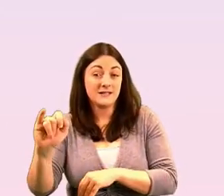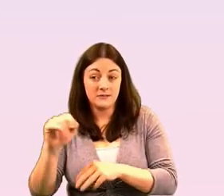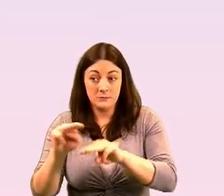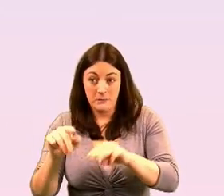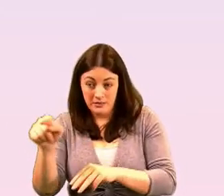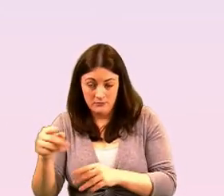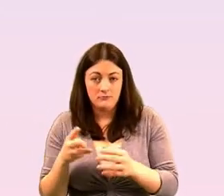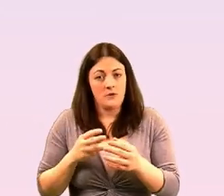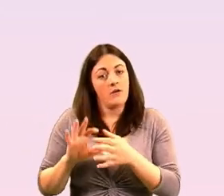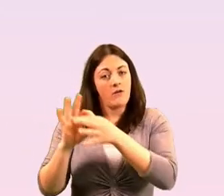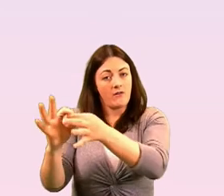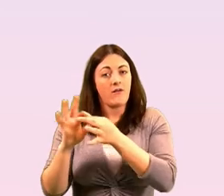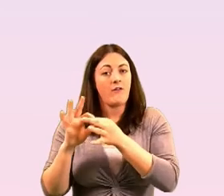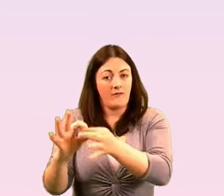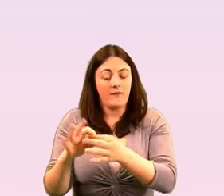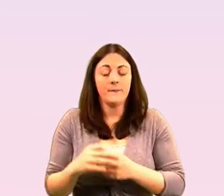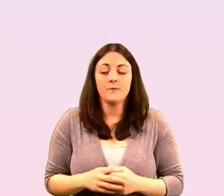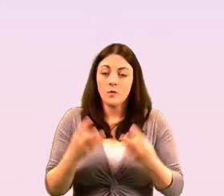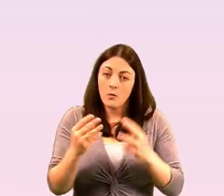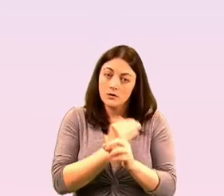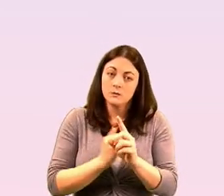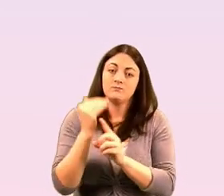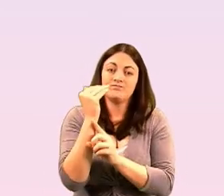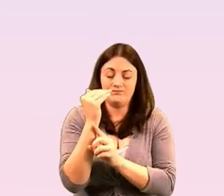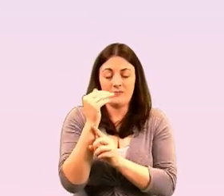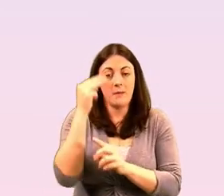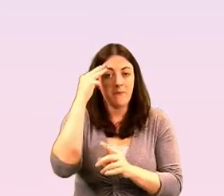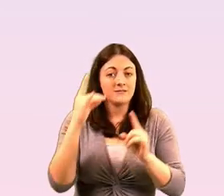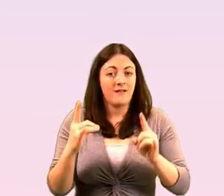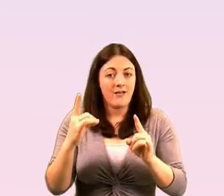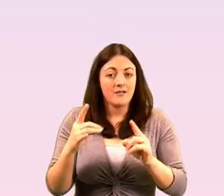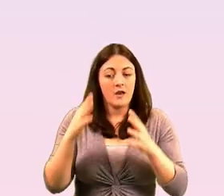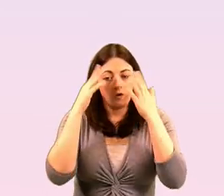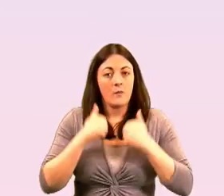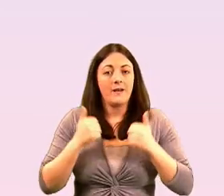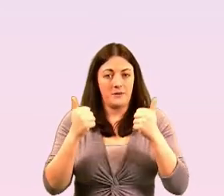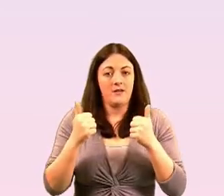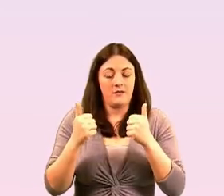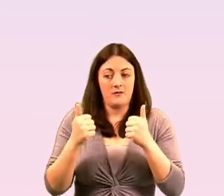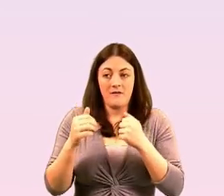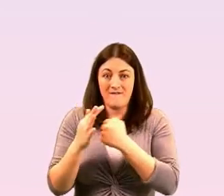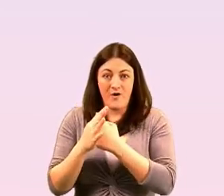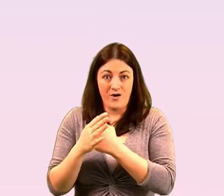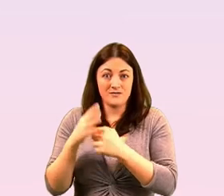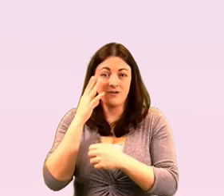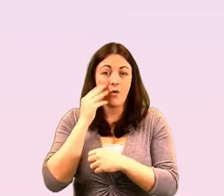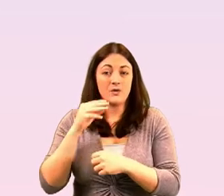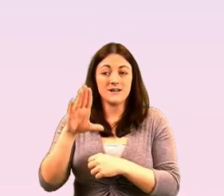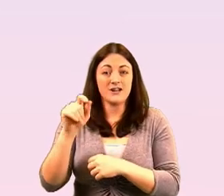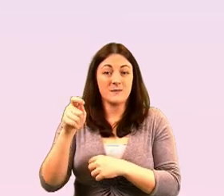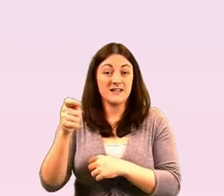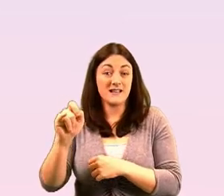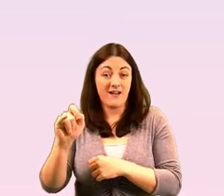going to improve i suppose the health and well-being outcomes particularly for older lgbti people are is to train um